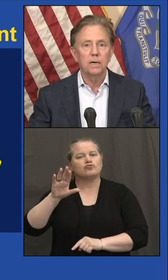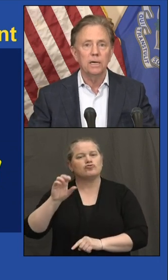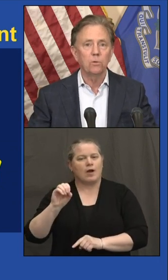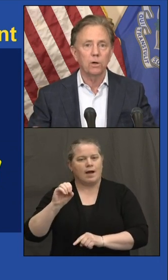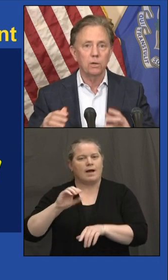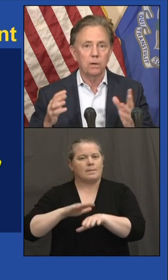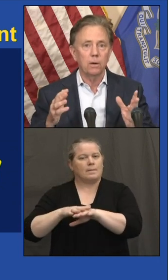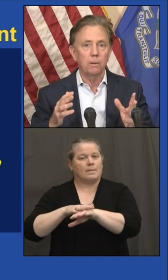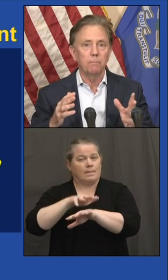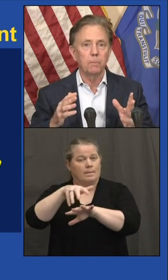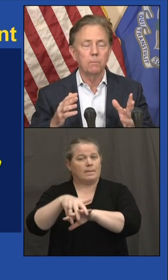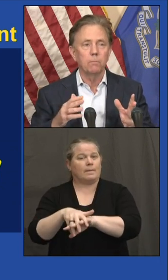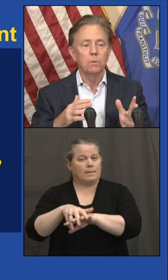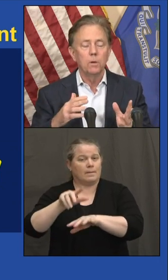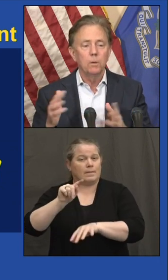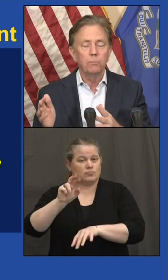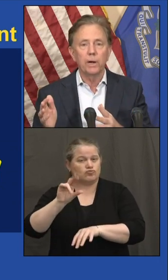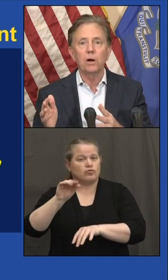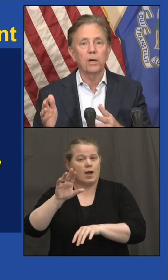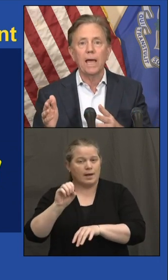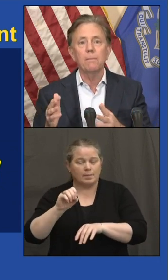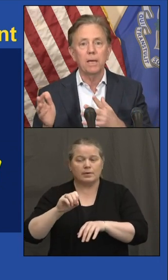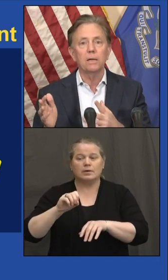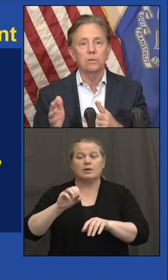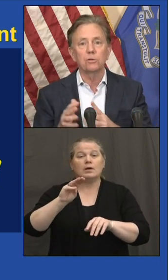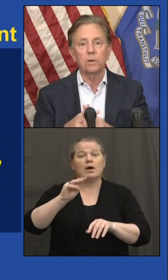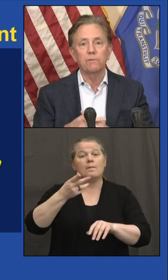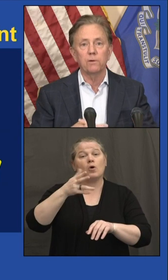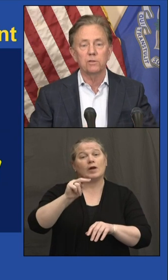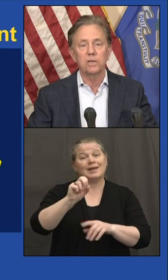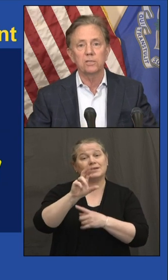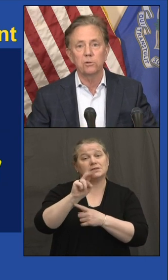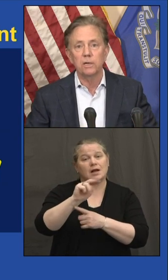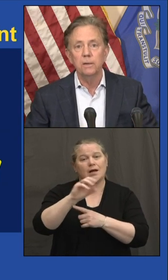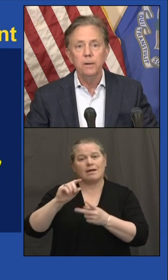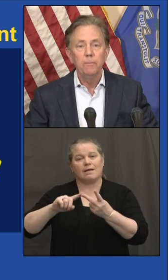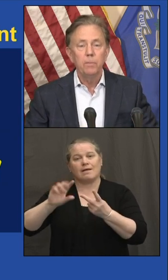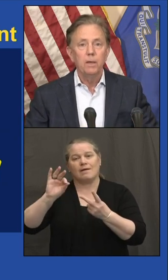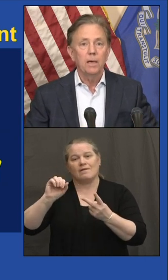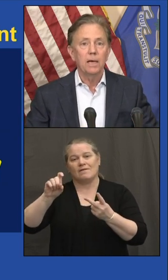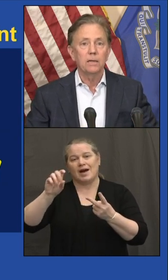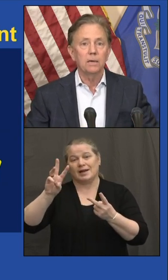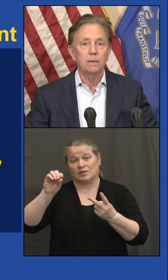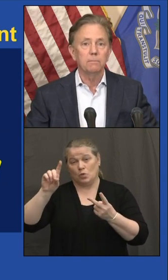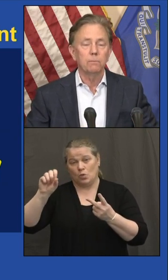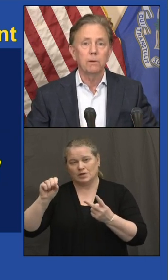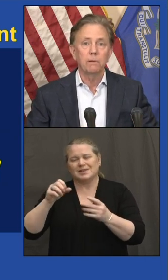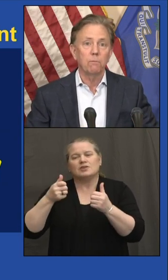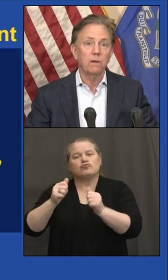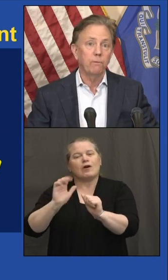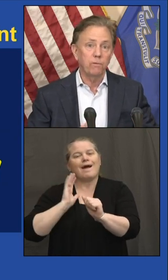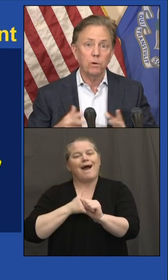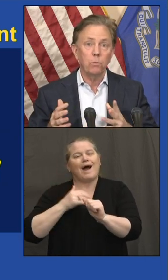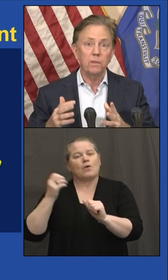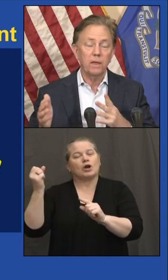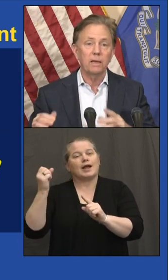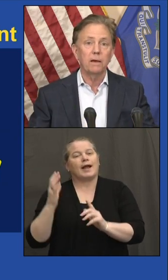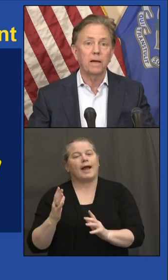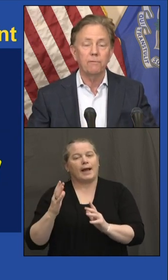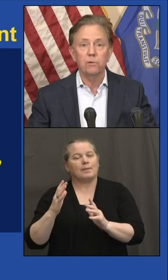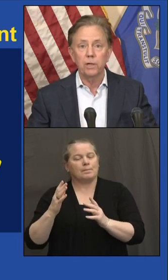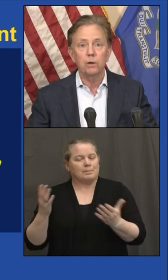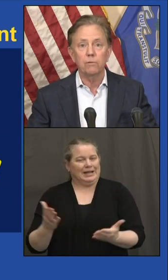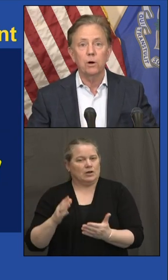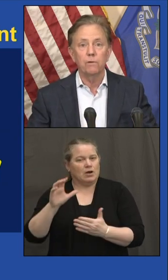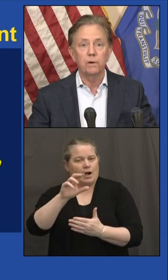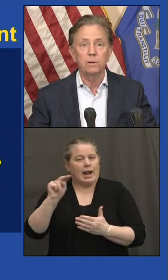in order to bring our gaming into the 21st century. And if we've learned one thing